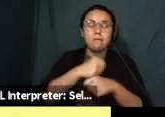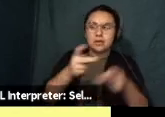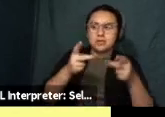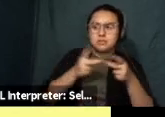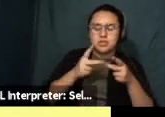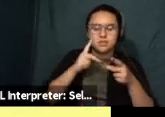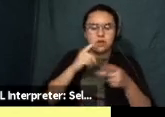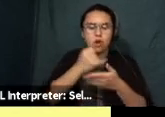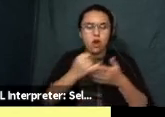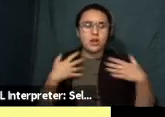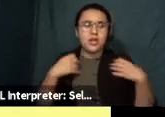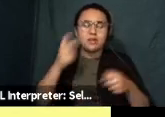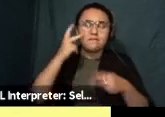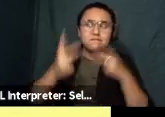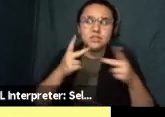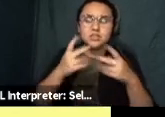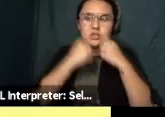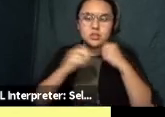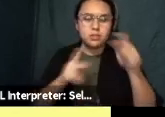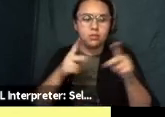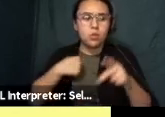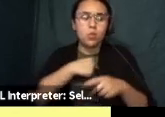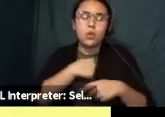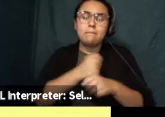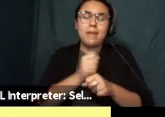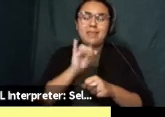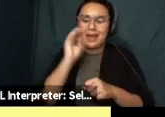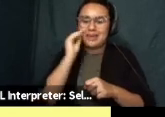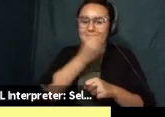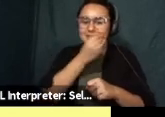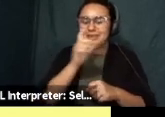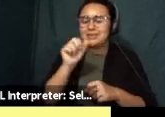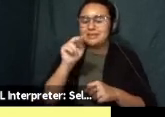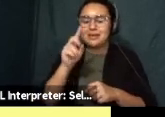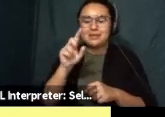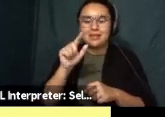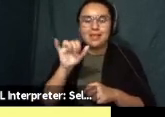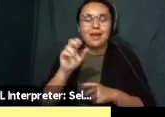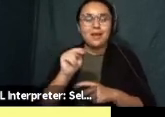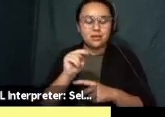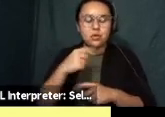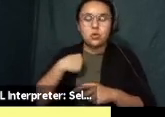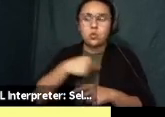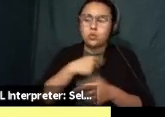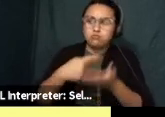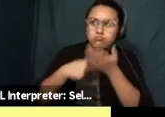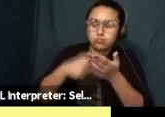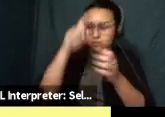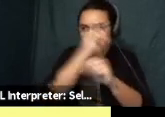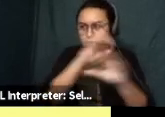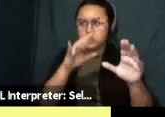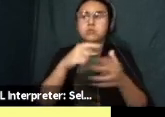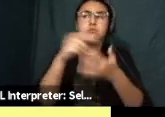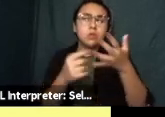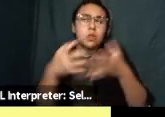together we made this dandelion um like we talked about the vision and everything and I worked with